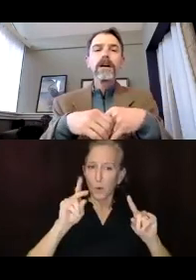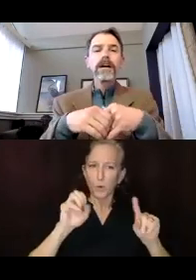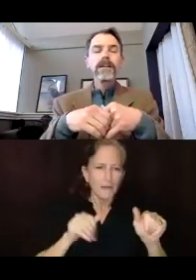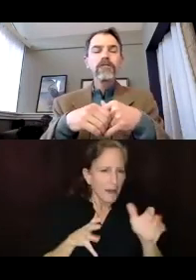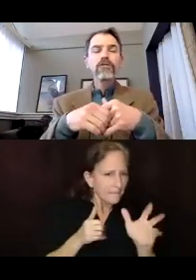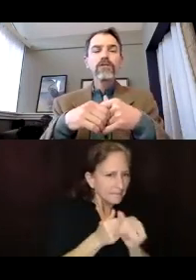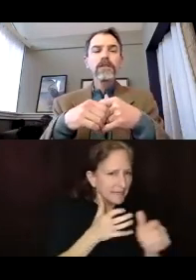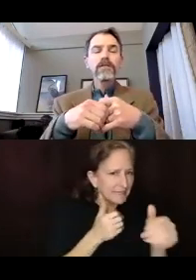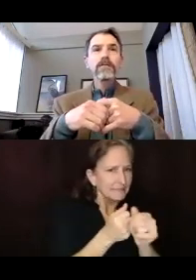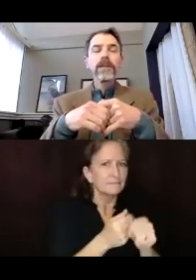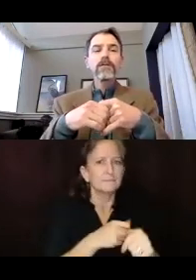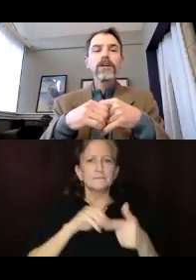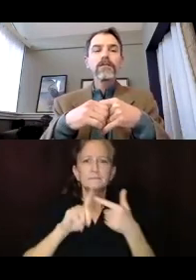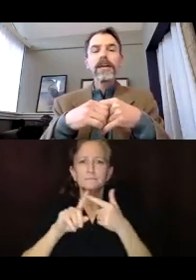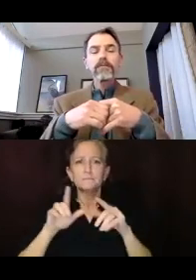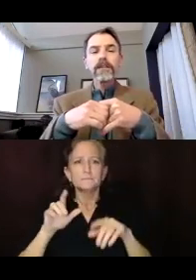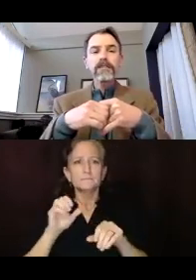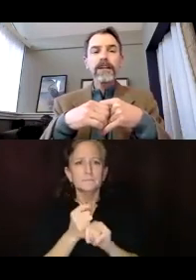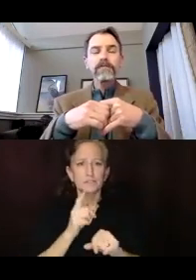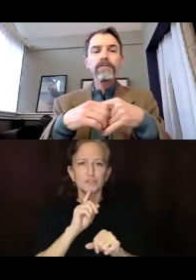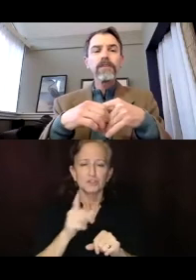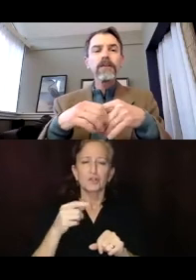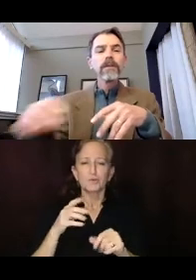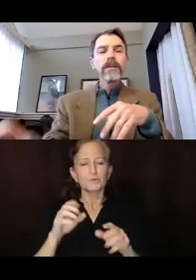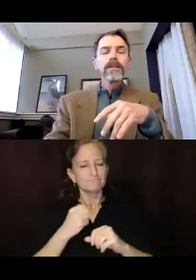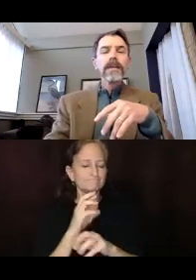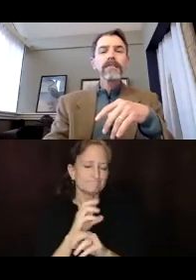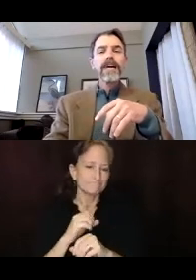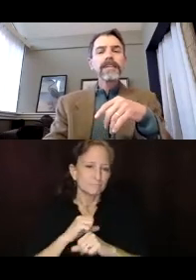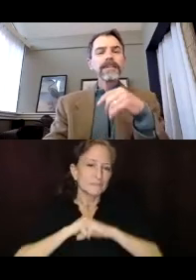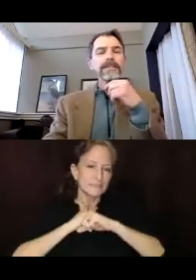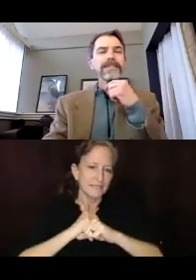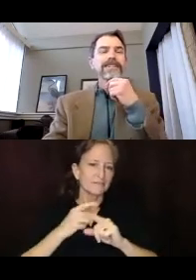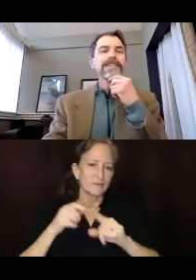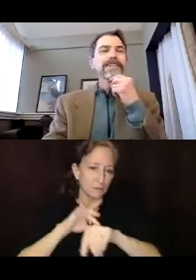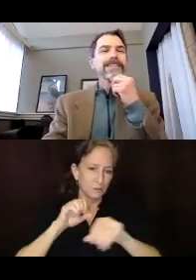ensure that, that we're seismically safe. So next slide.